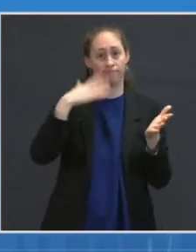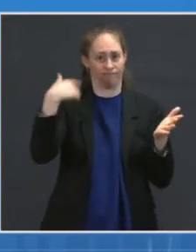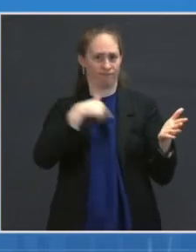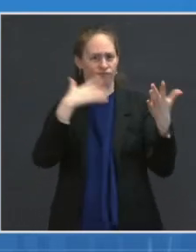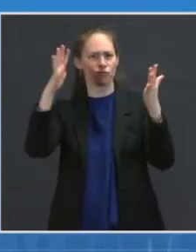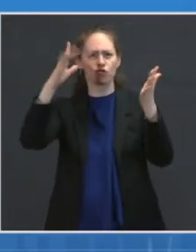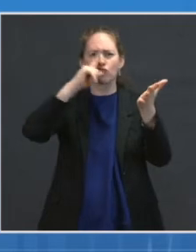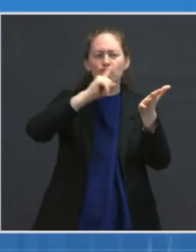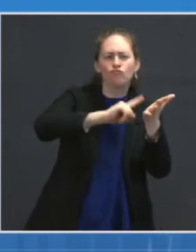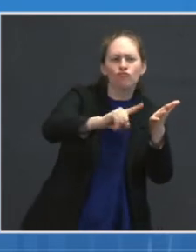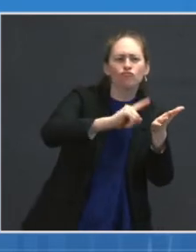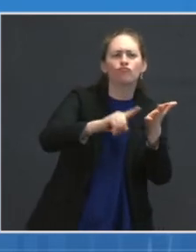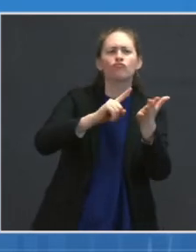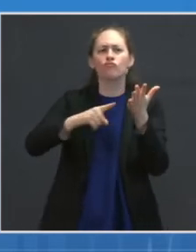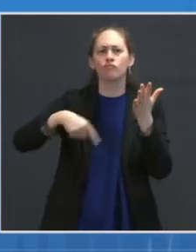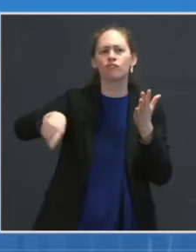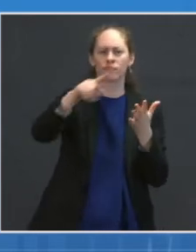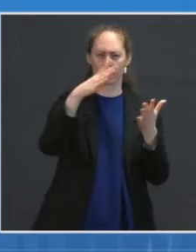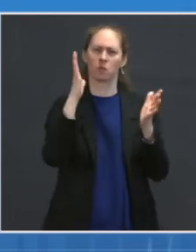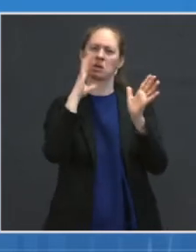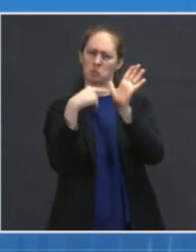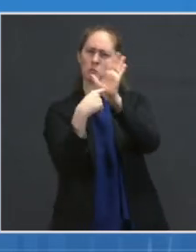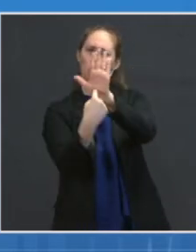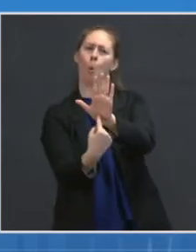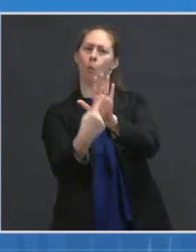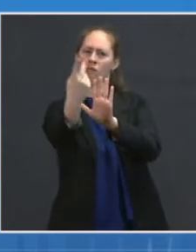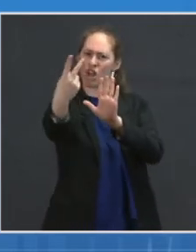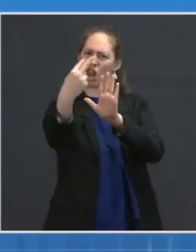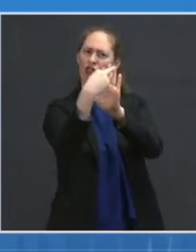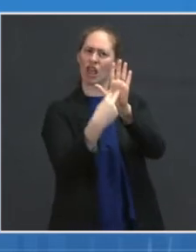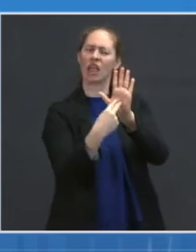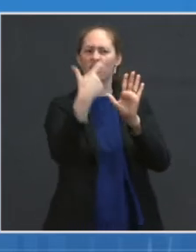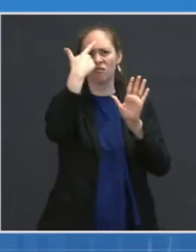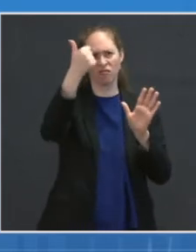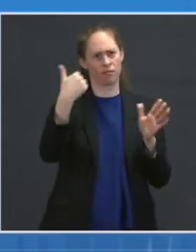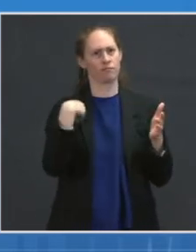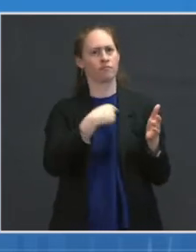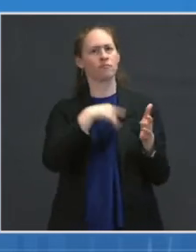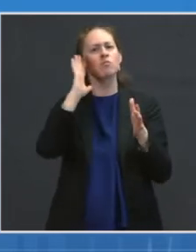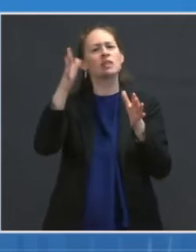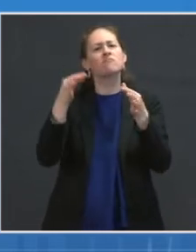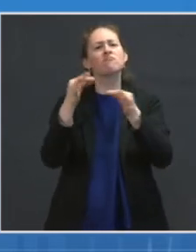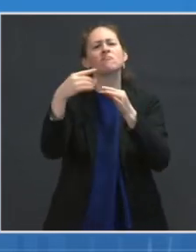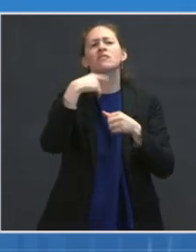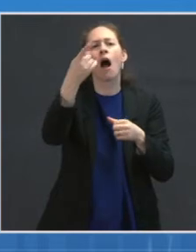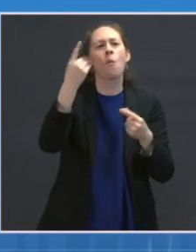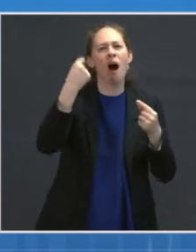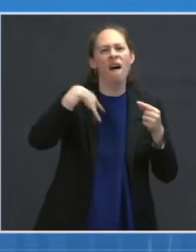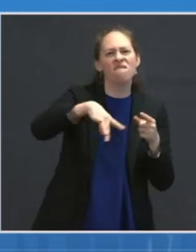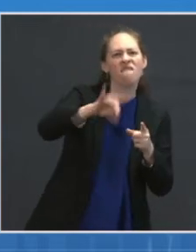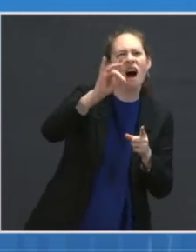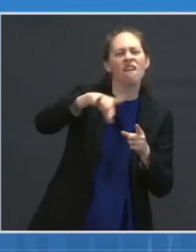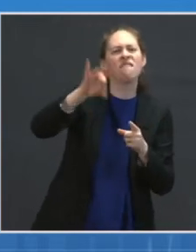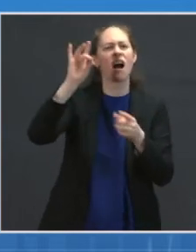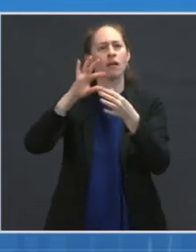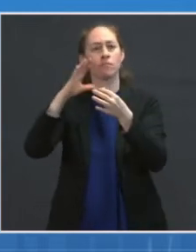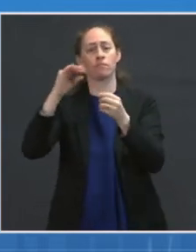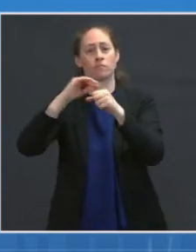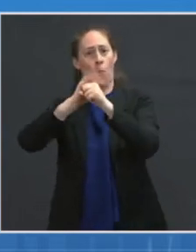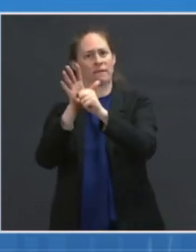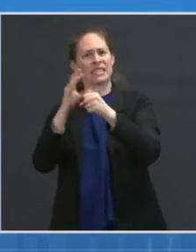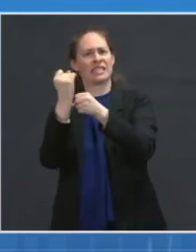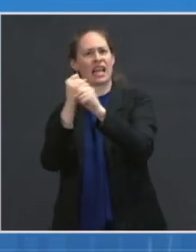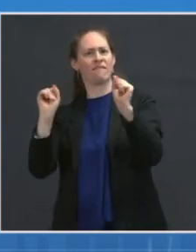Report that describes findings from our COVID-19 vaccine safety monitoring in the United States from December 14th through